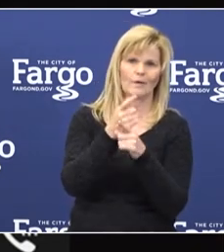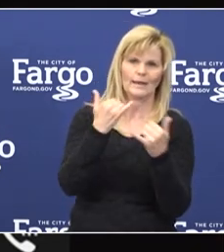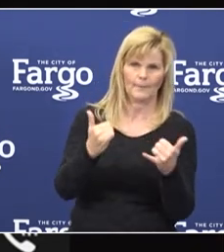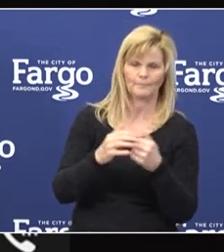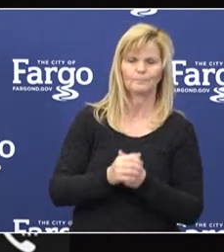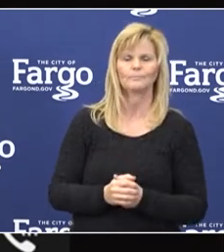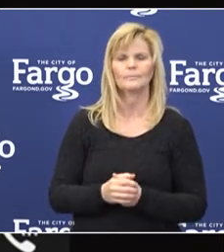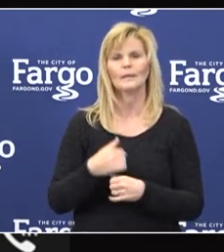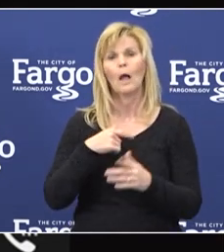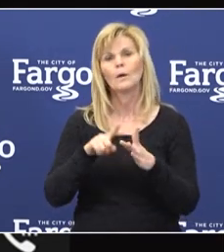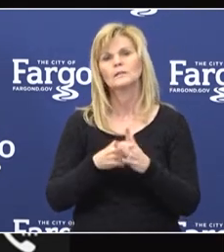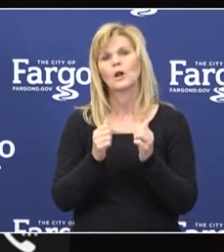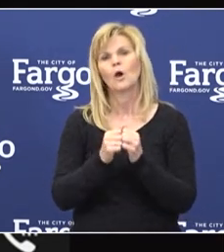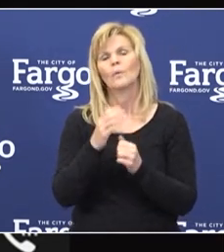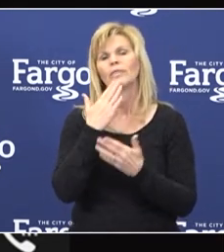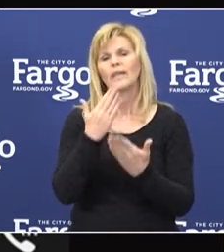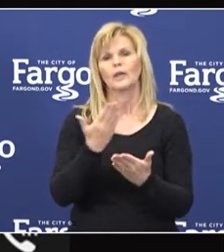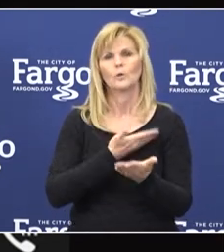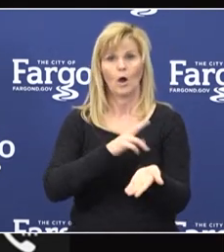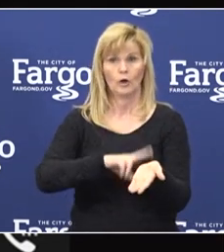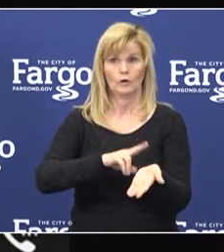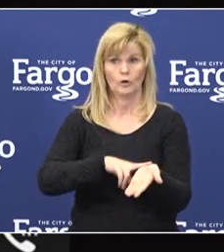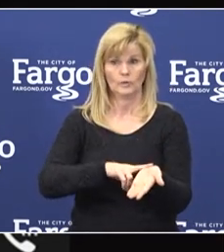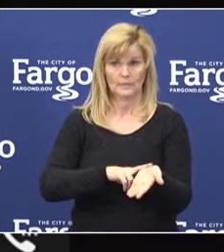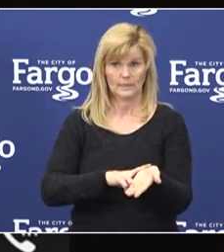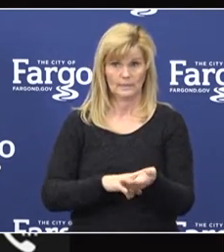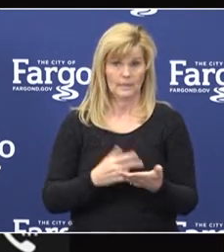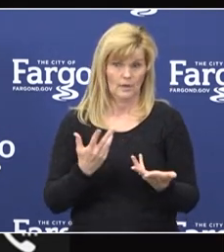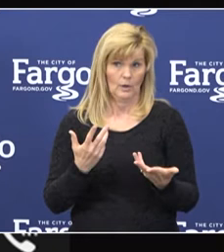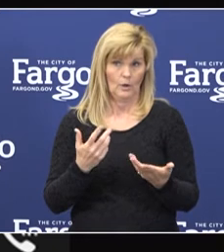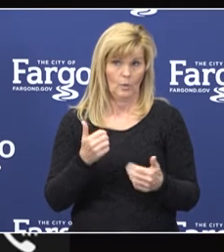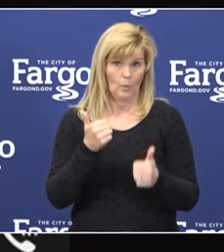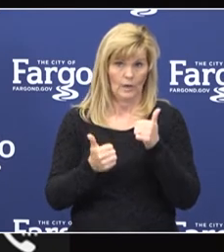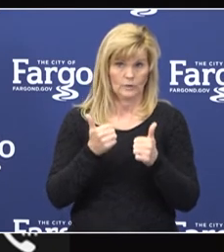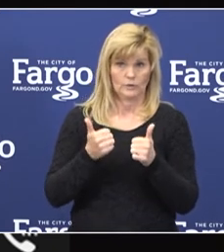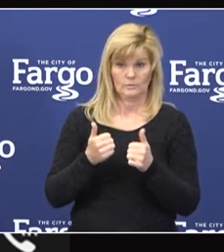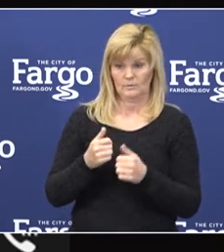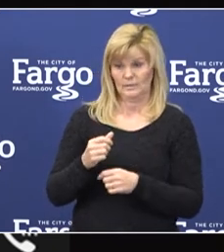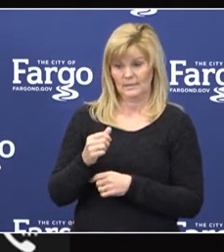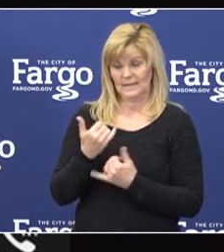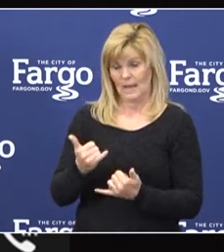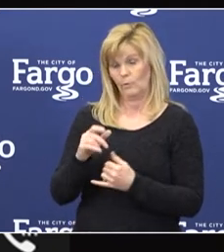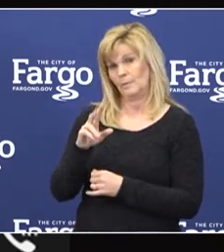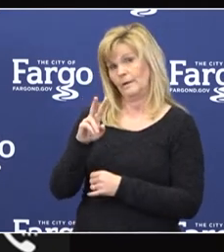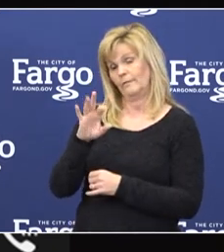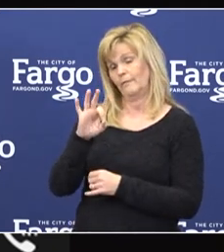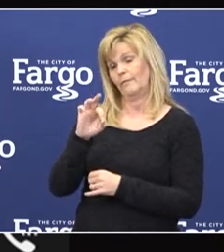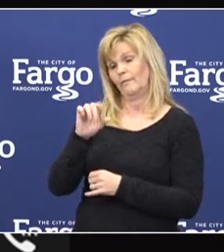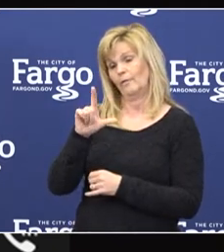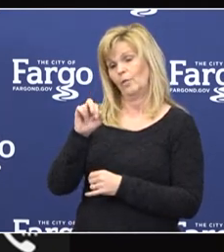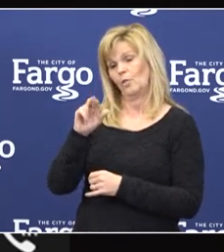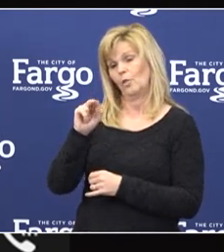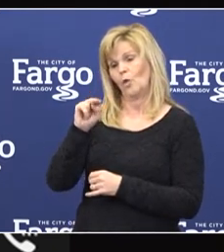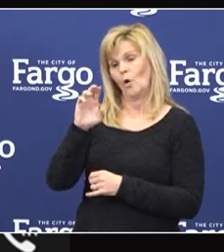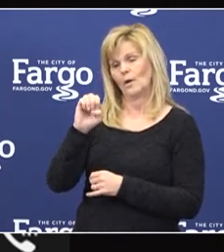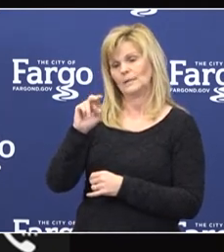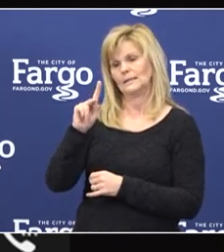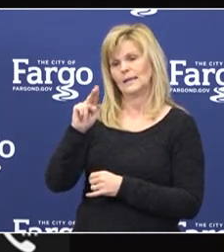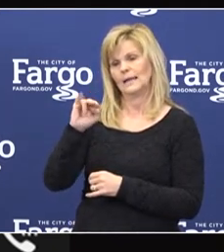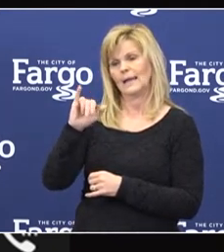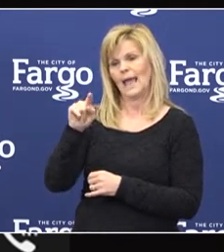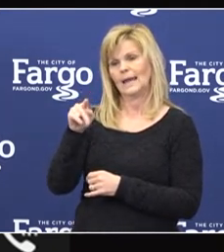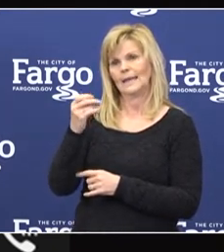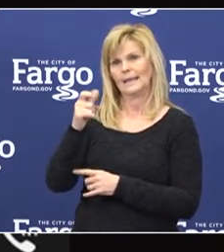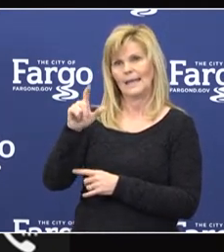nurses. We're just a day after what would have been Florence Nightingale's 200th birthday. Her genaciousness, compassion, and